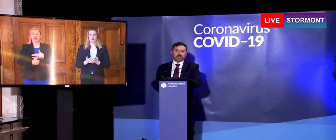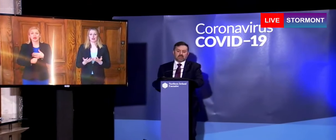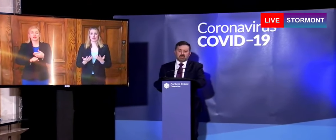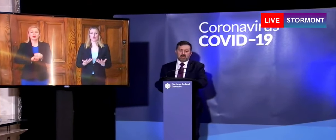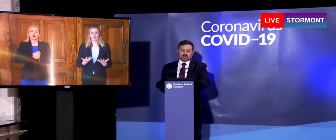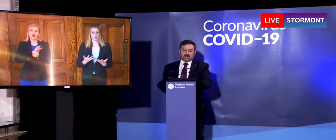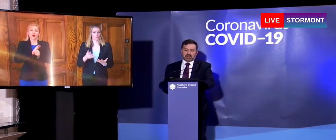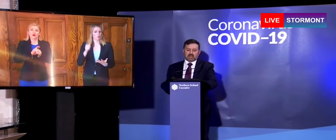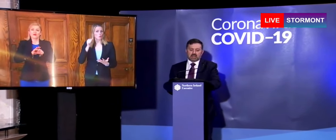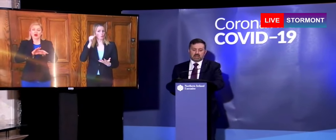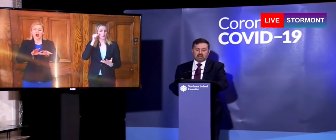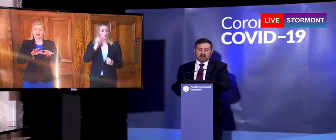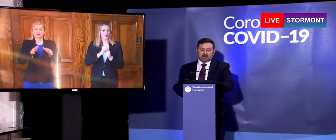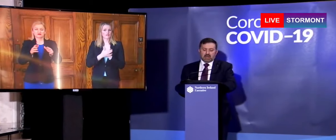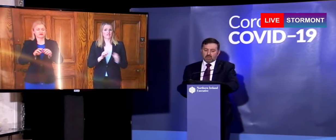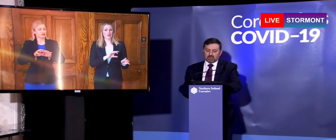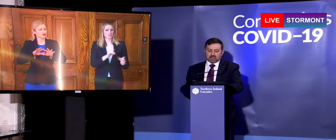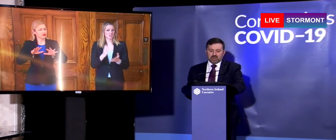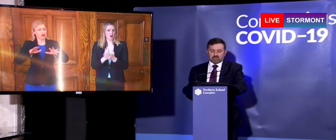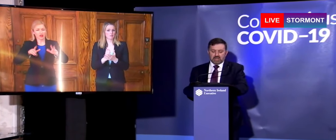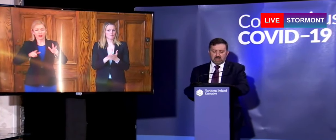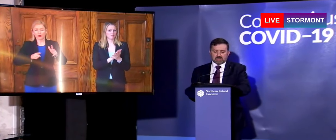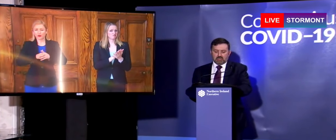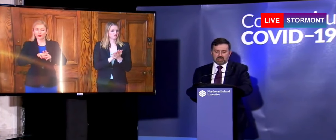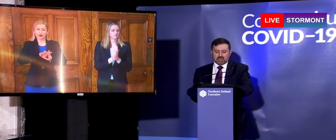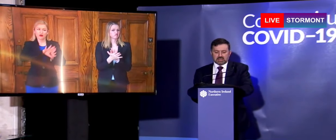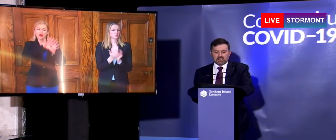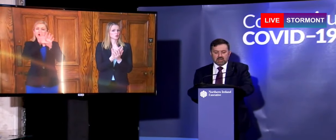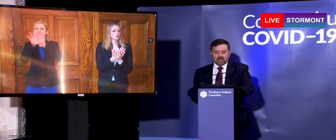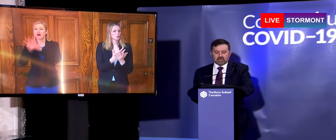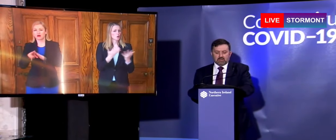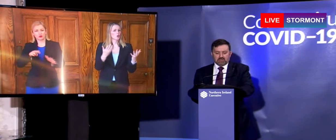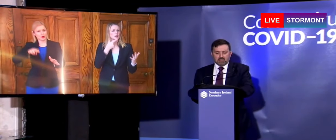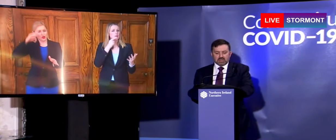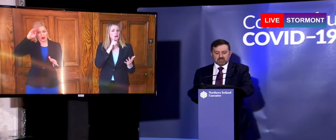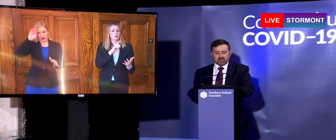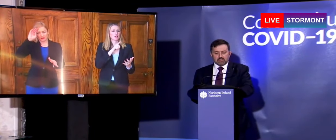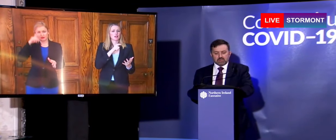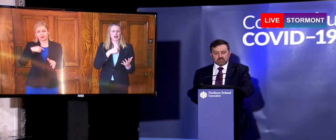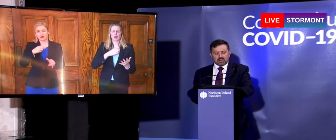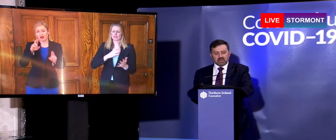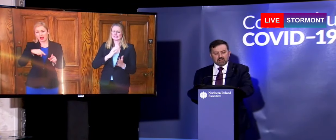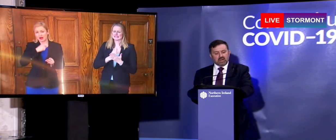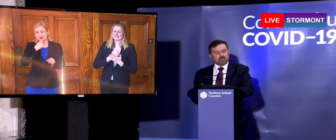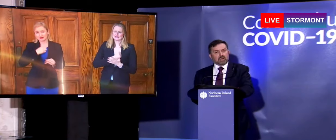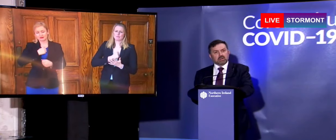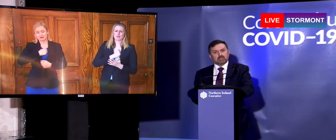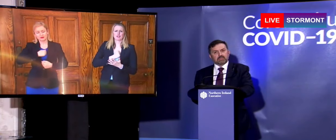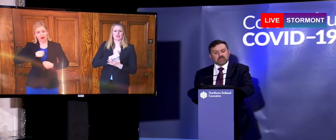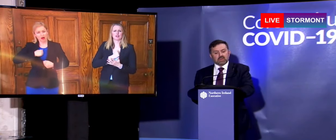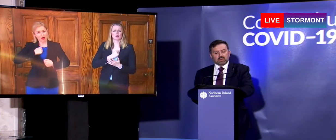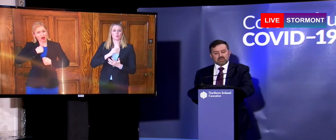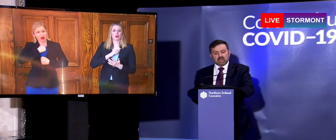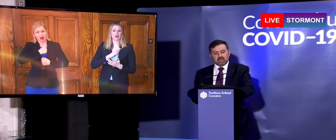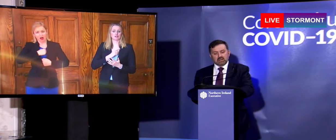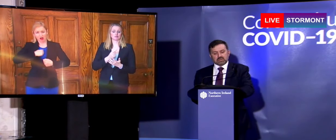part of our society, I want to express my deepest sympathies to the families of those three Northern Ireland people